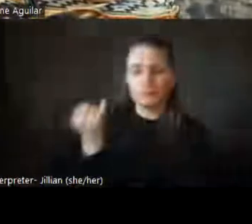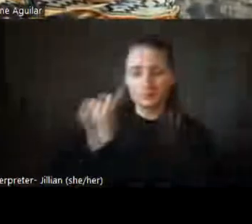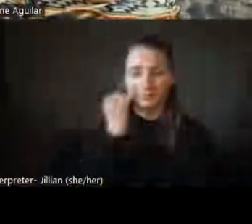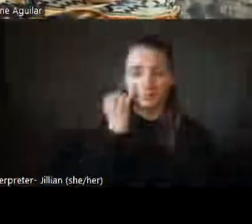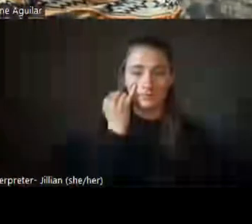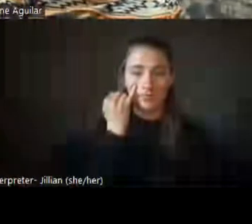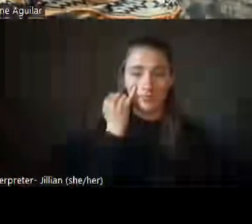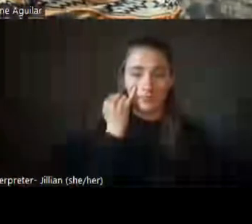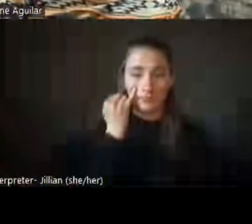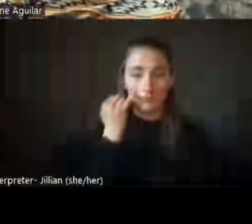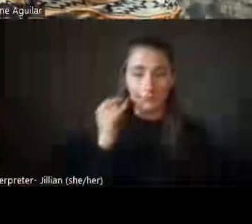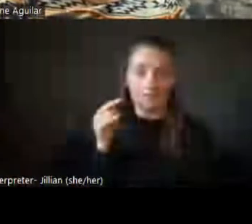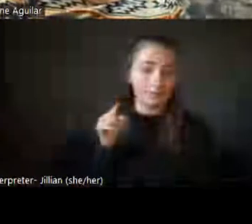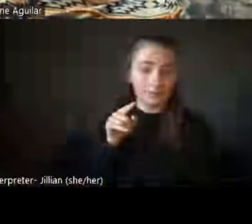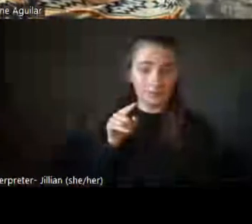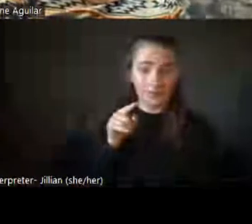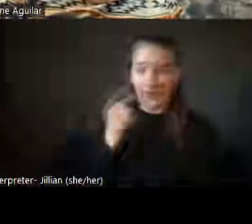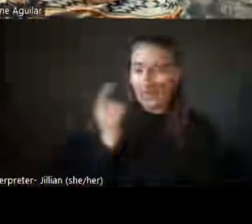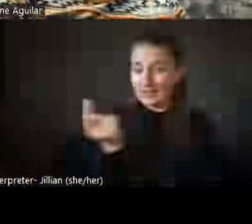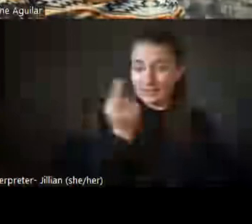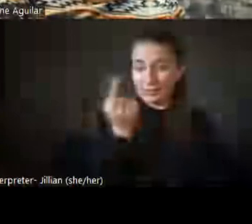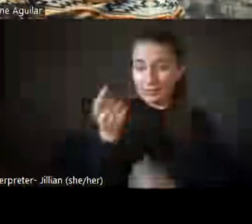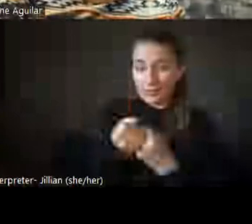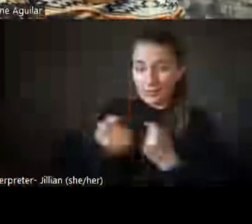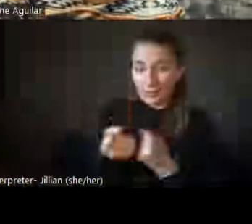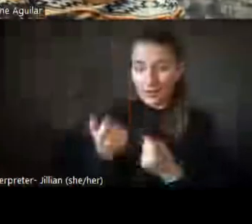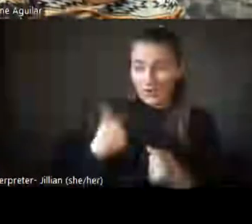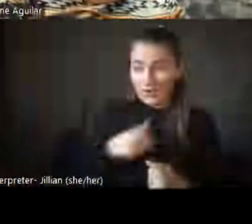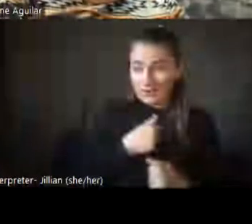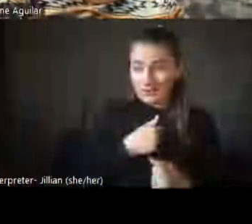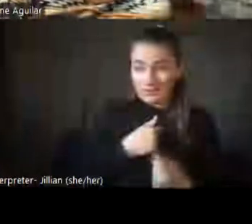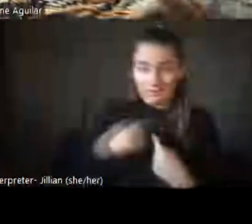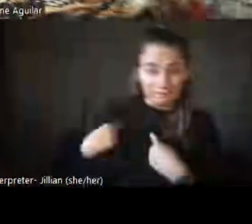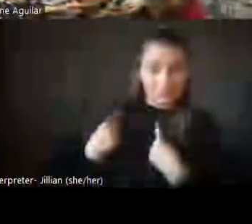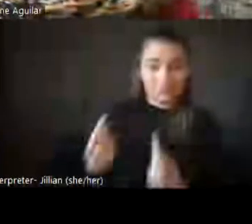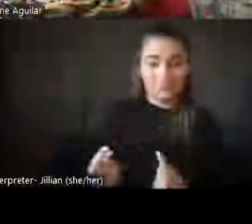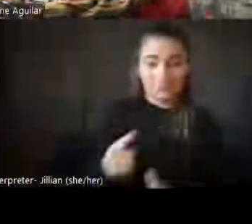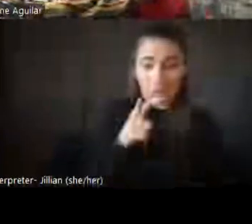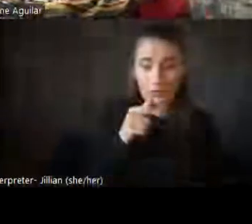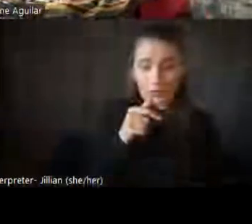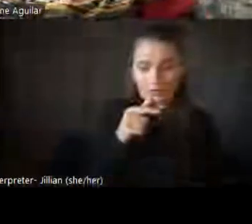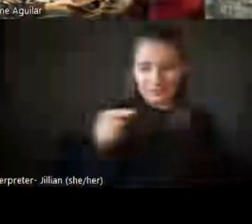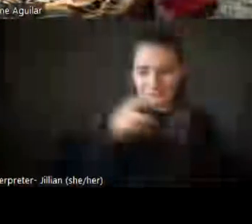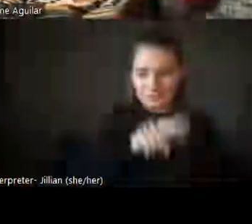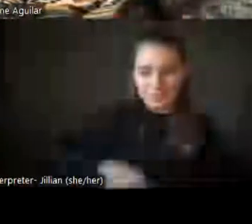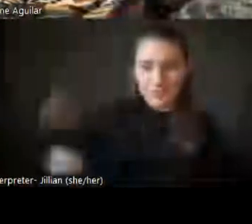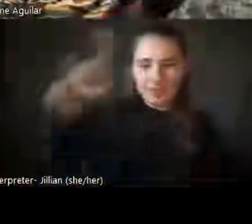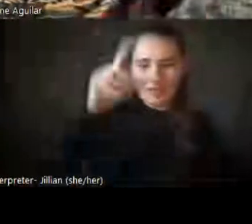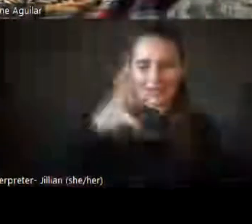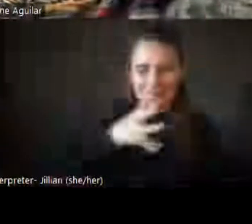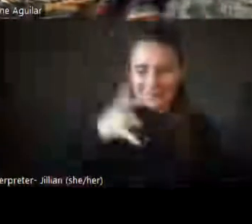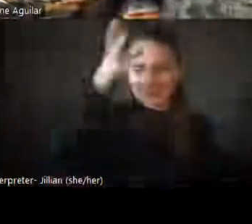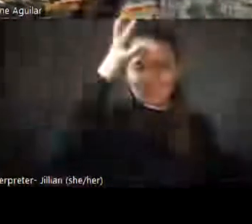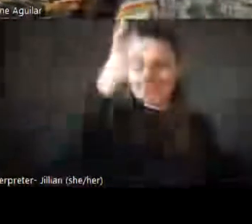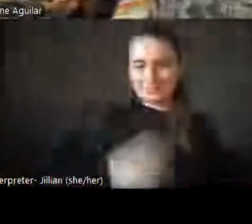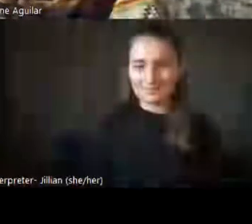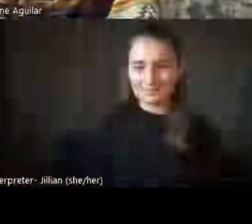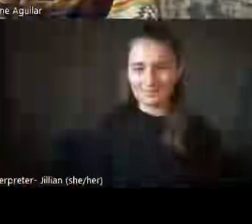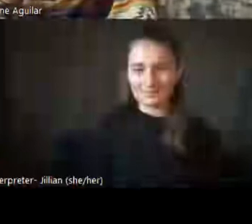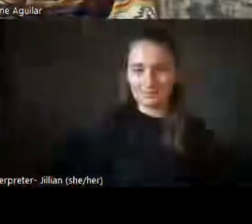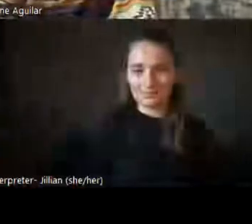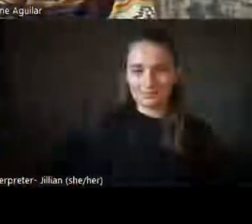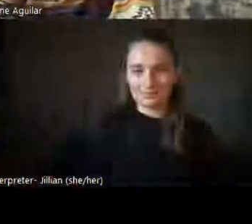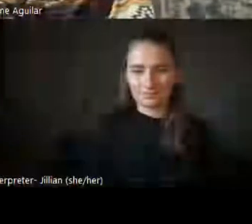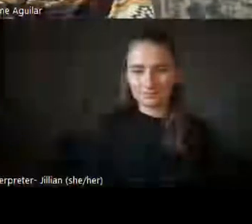had our backs and have been in our corner since day one, it's probably y'all. And as the same,